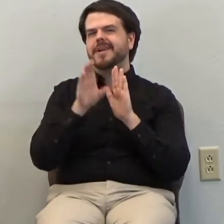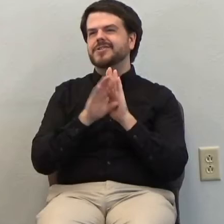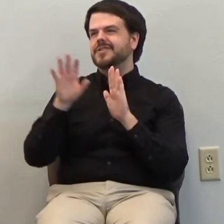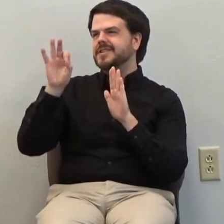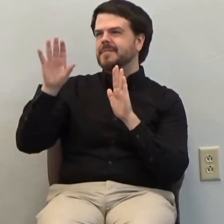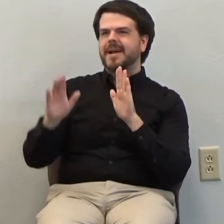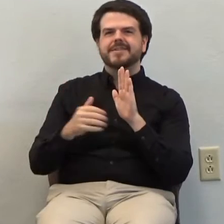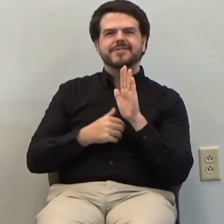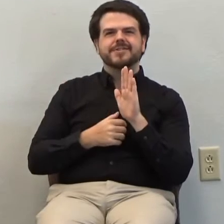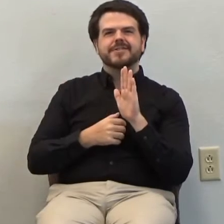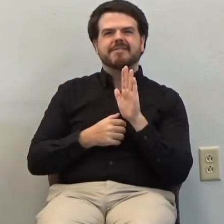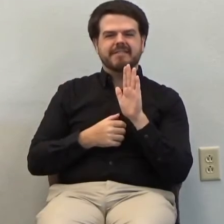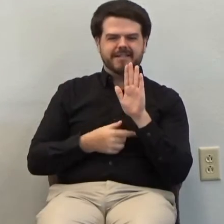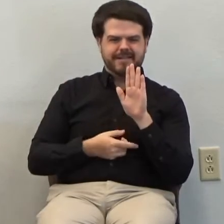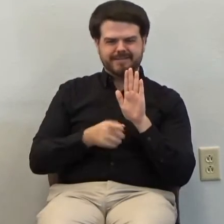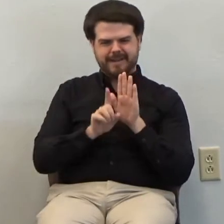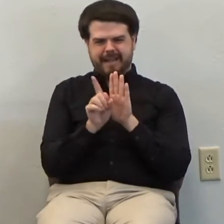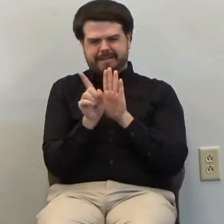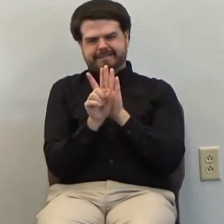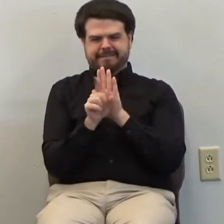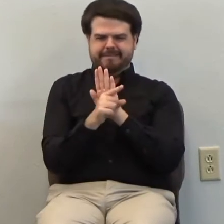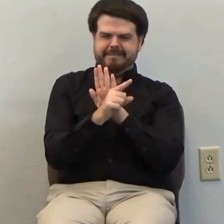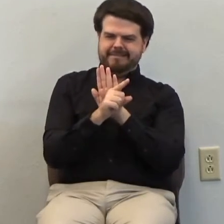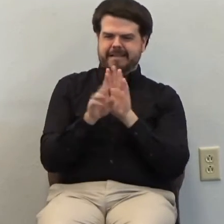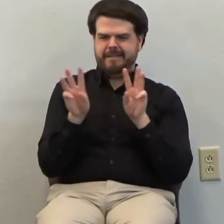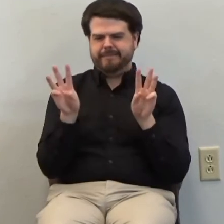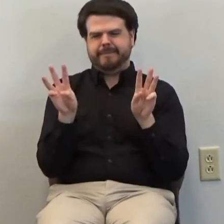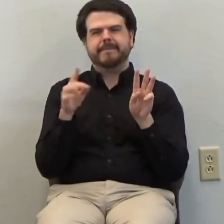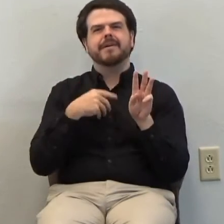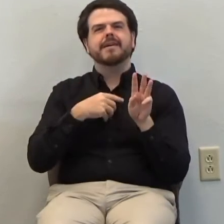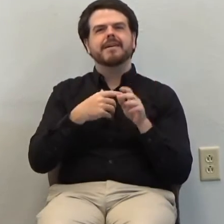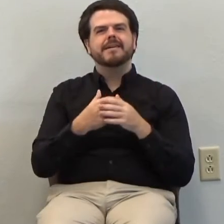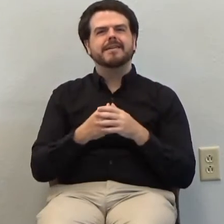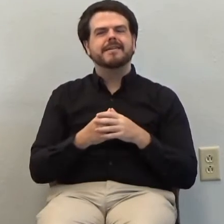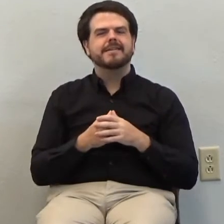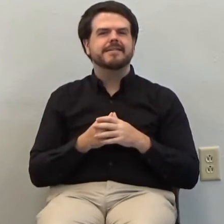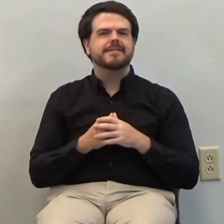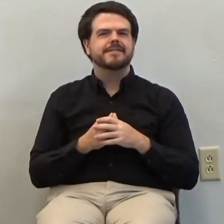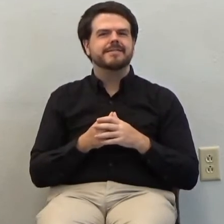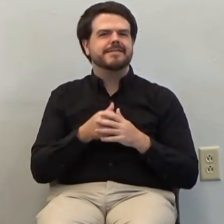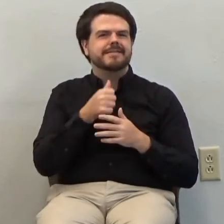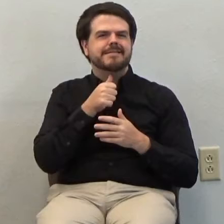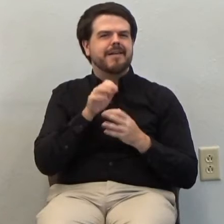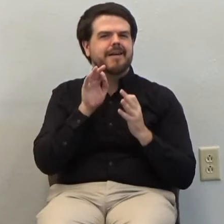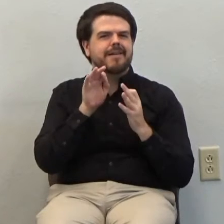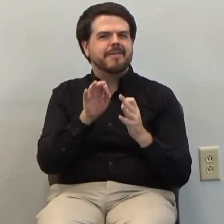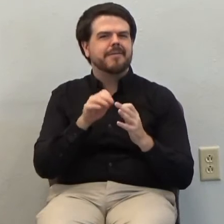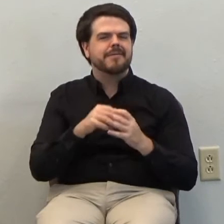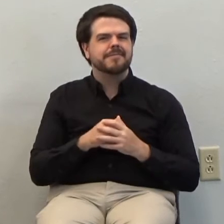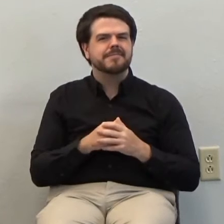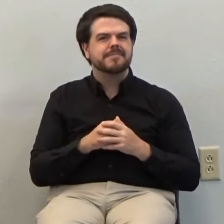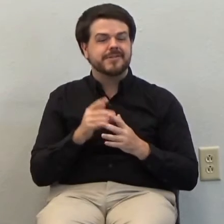three hairs sticking up and pitchforks for hands and fingers. And Jesus says,